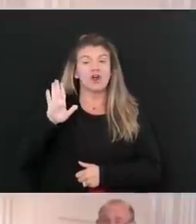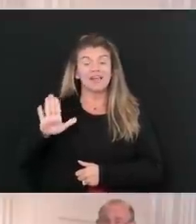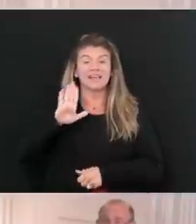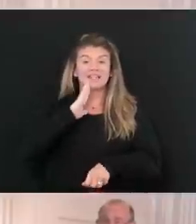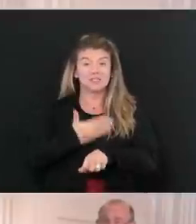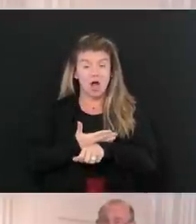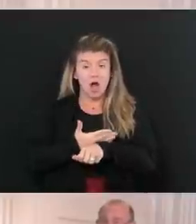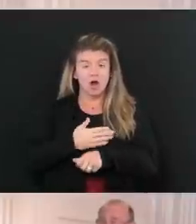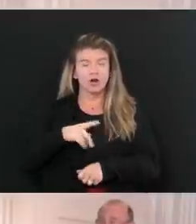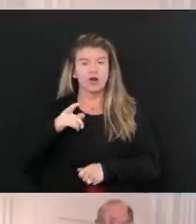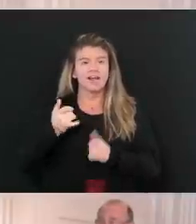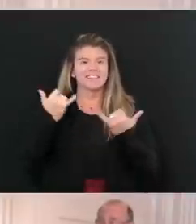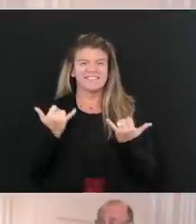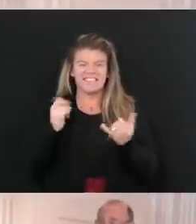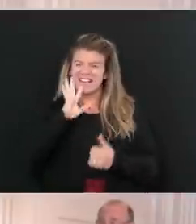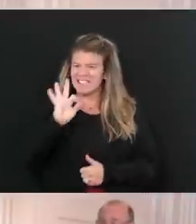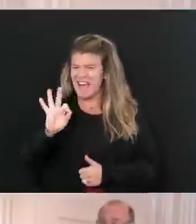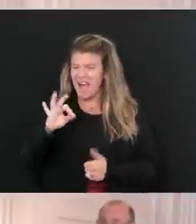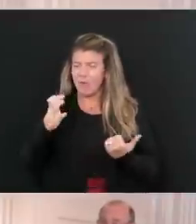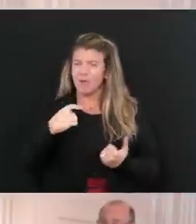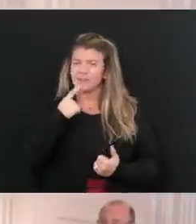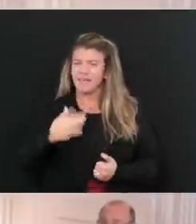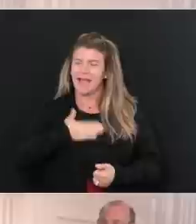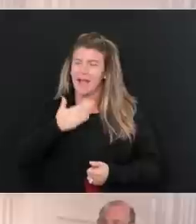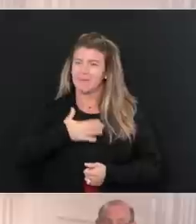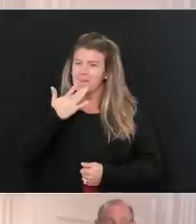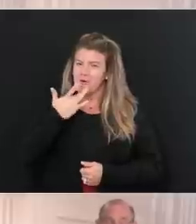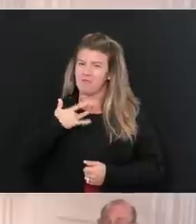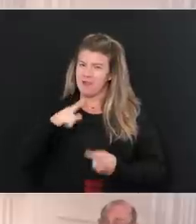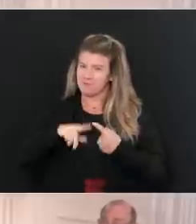Anniston Click, turns nine today. So we want to wish her a happy birthday.